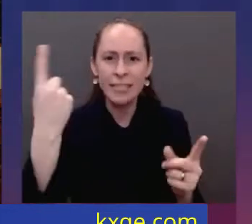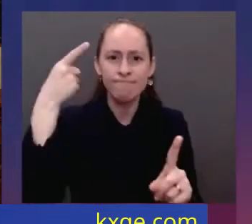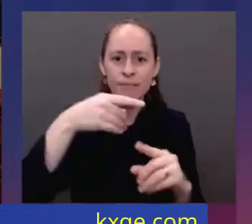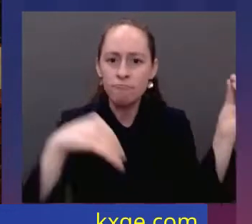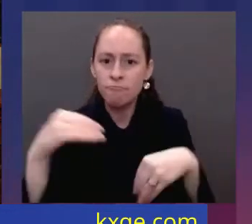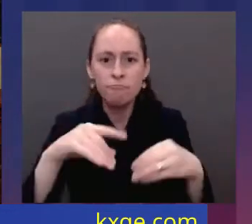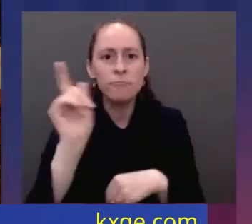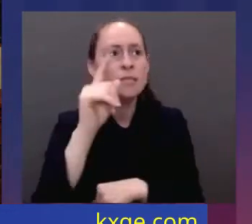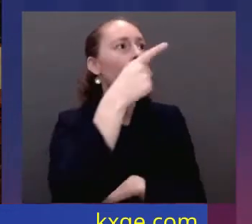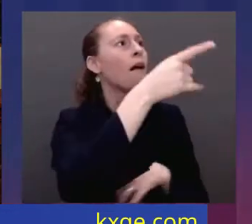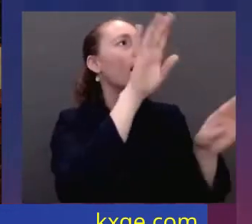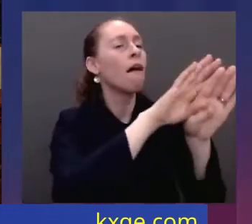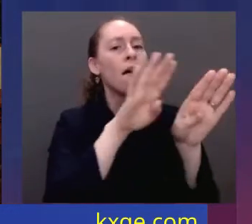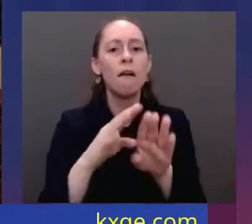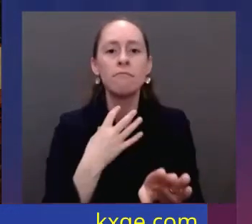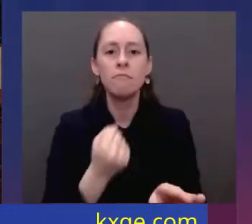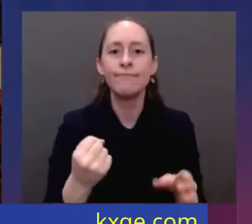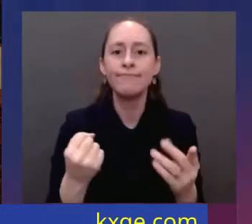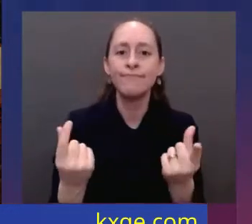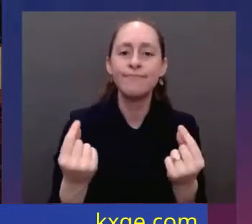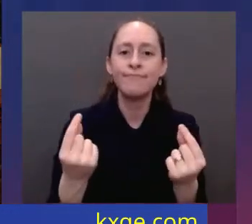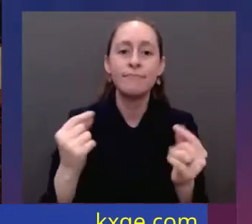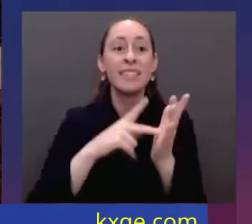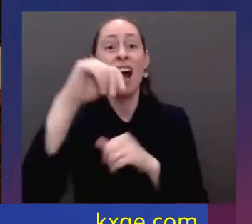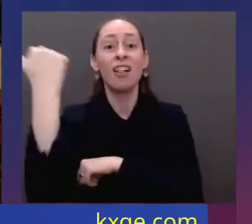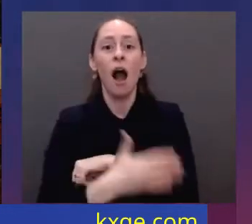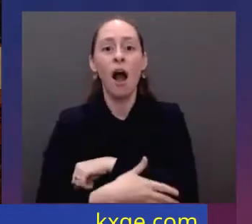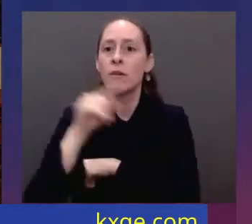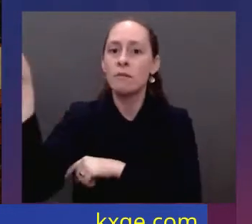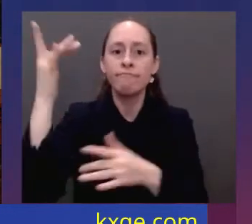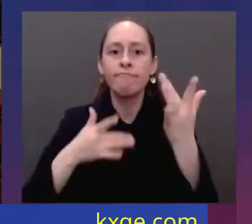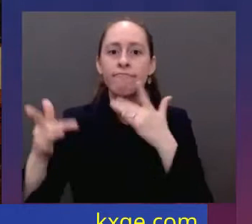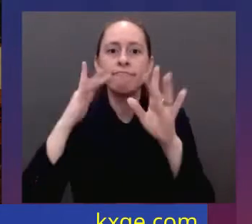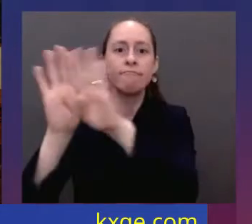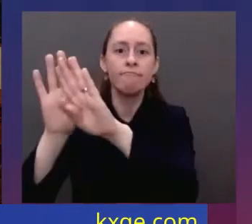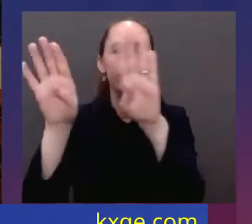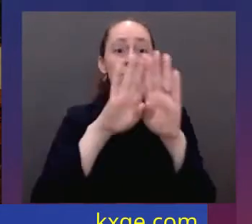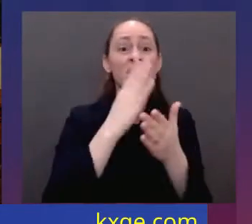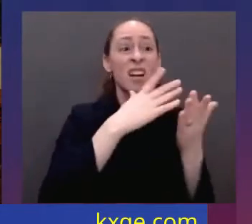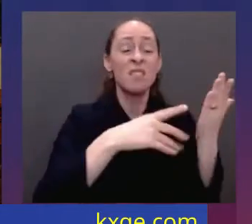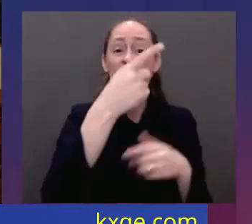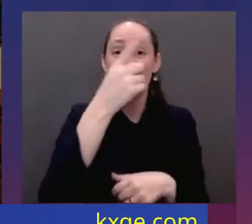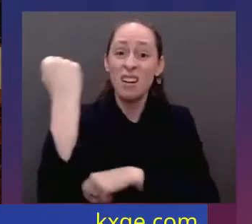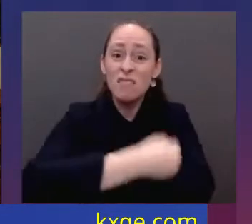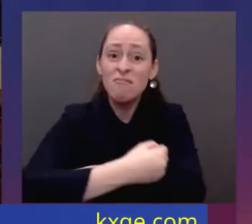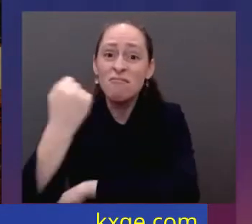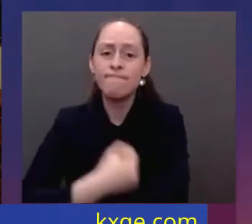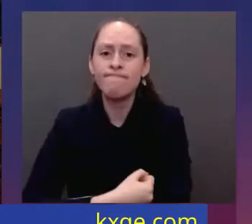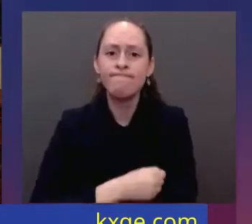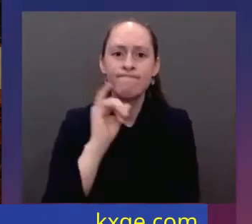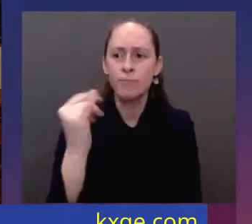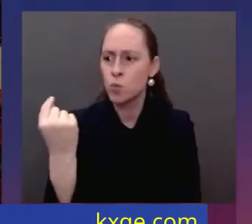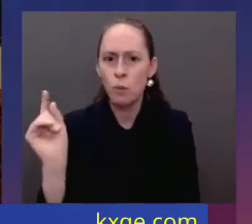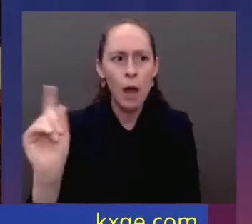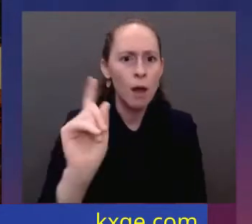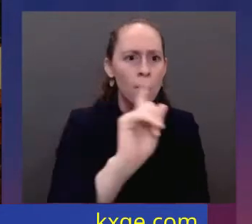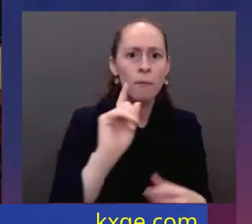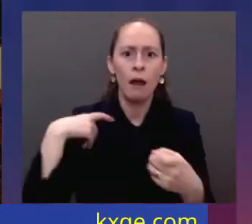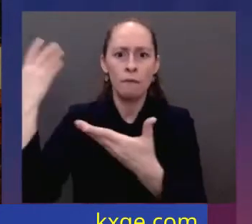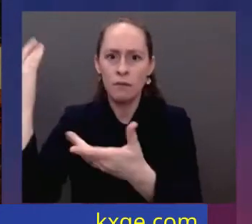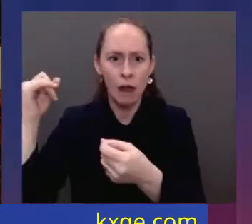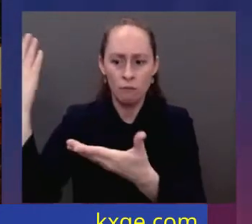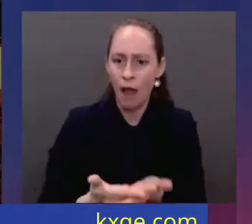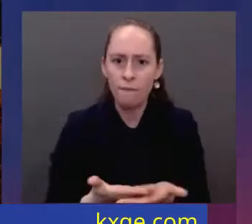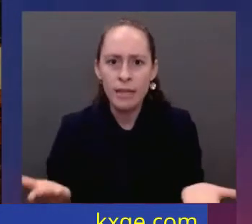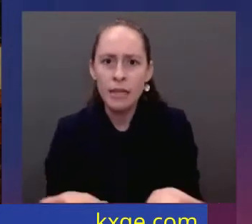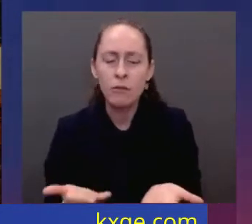disrupted the global supply chain. Factories close. When that happens, it takes longer to make goods and get them to the warehouses, to the stores, and prices go up. Look at cars last year.